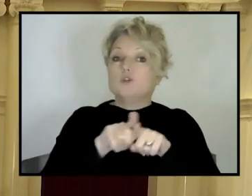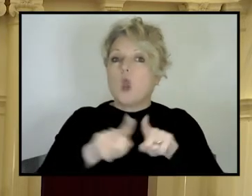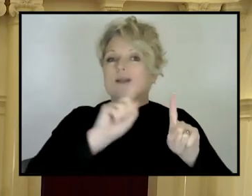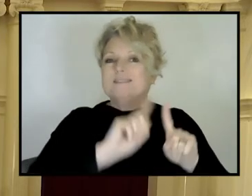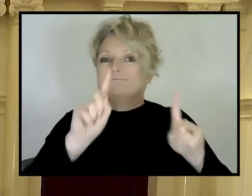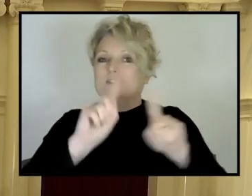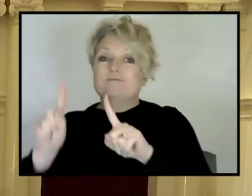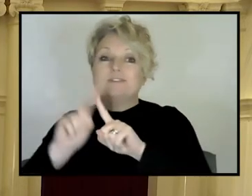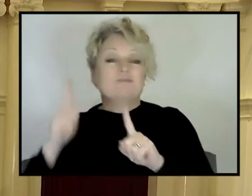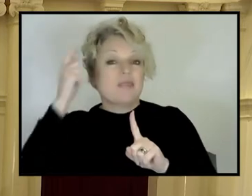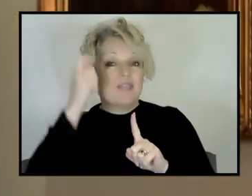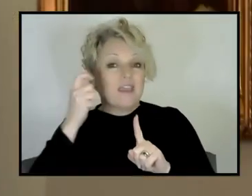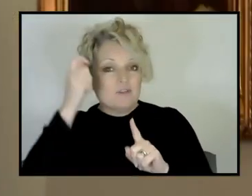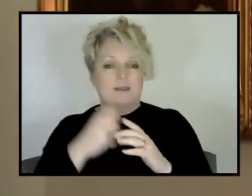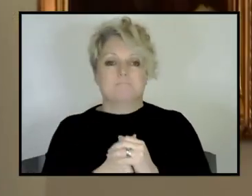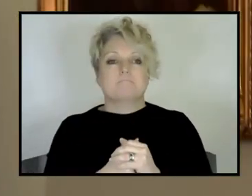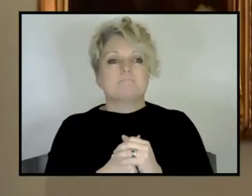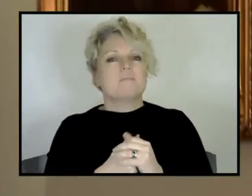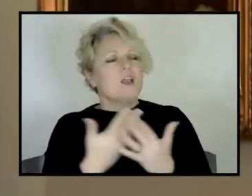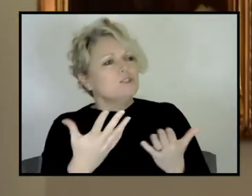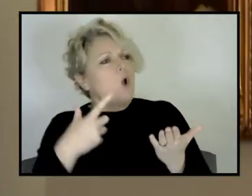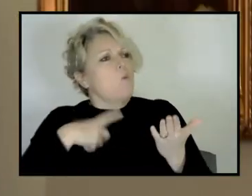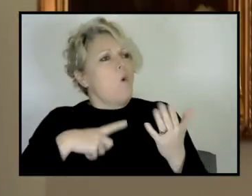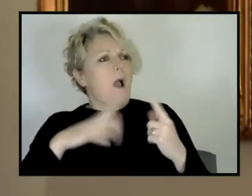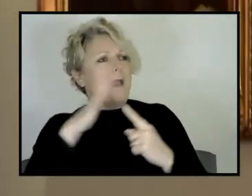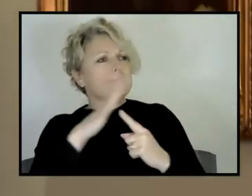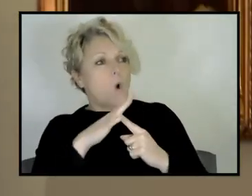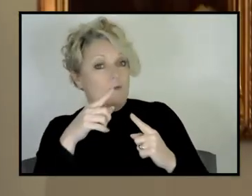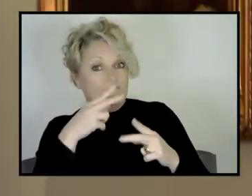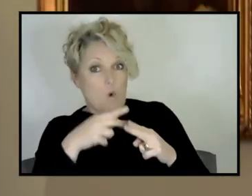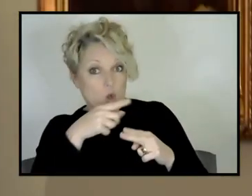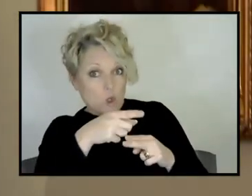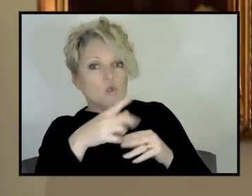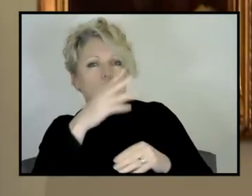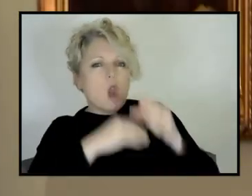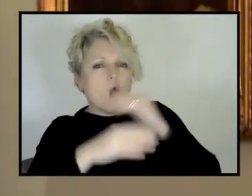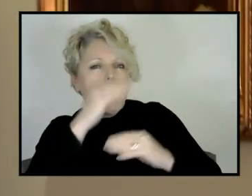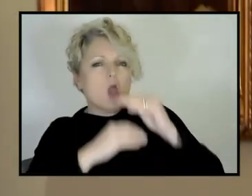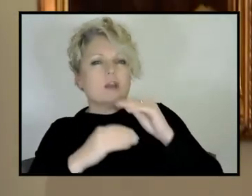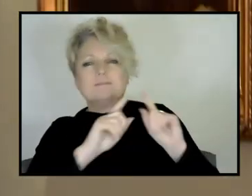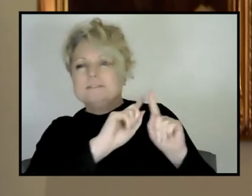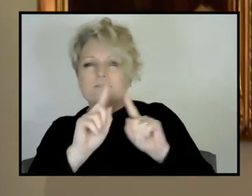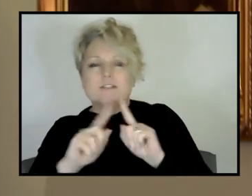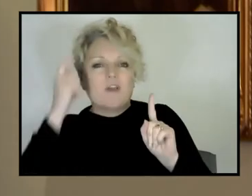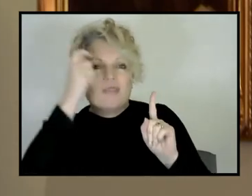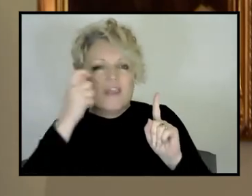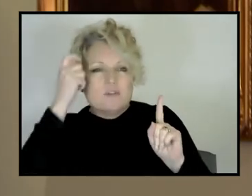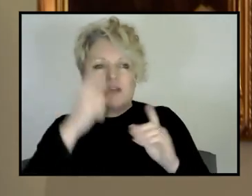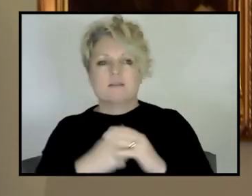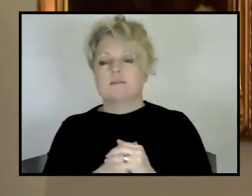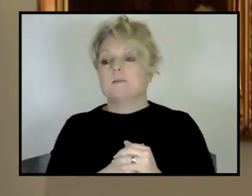So the question was, why is it so, why was it so important to learn at the time? I mean, what, what are, what are some of the things that have flowed from